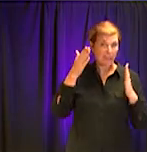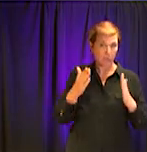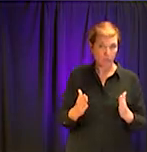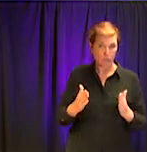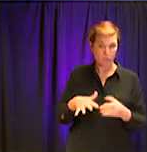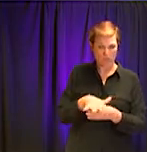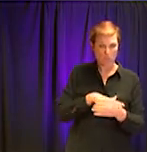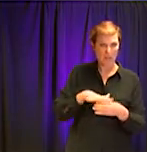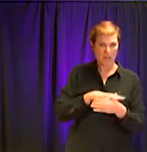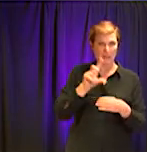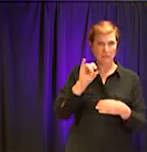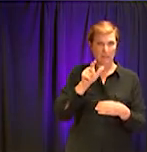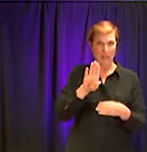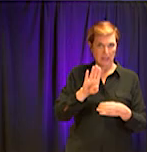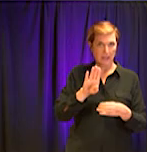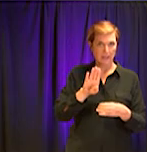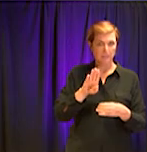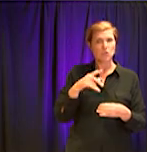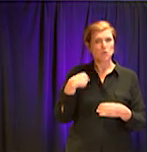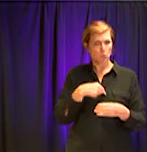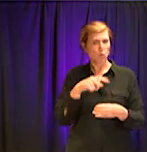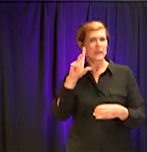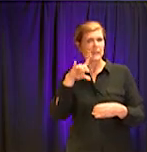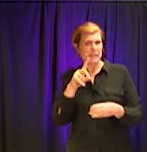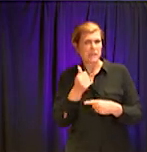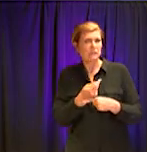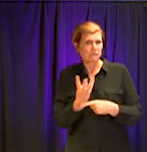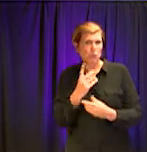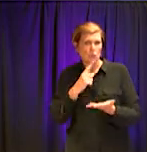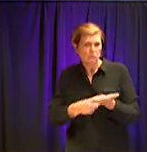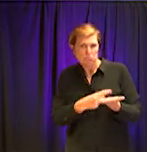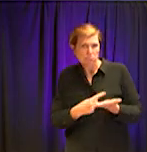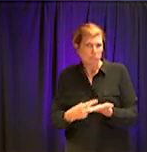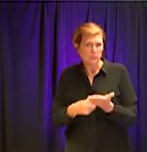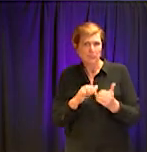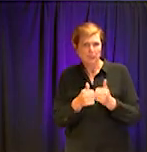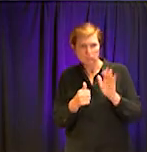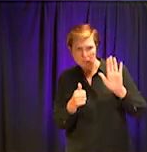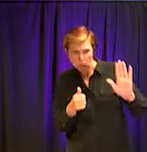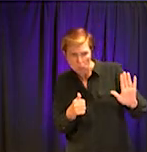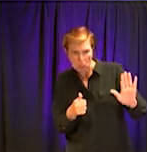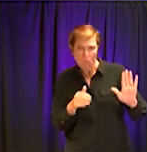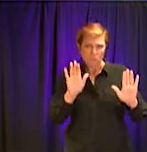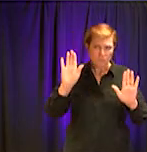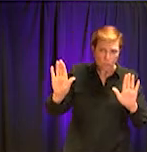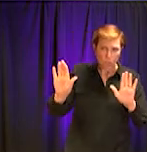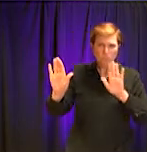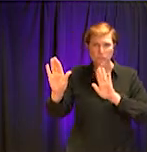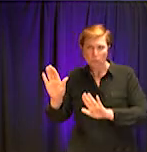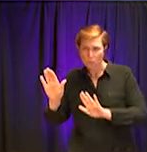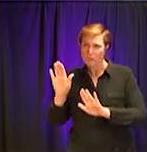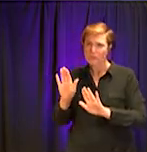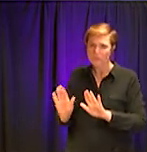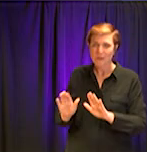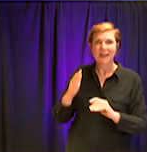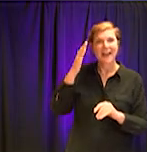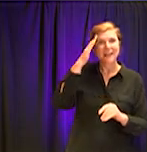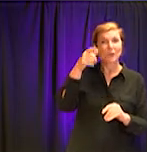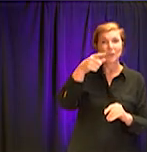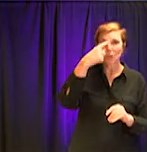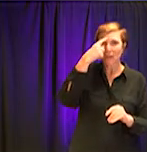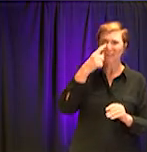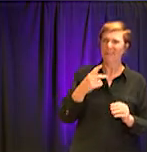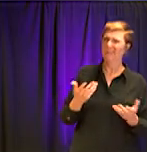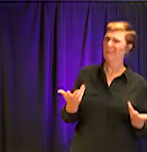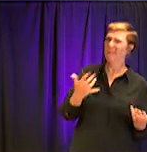cab, and, uh, we've had some discussions about how to proceed. Uh, it seems simple in and of itself and the mayor, and I know she